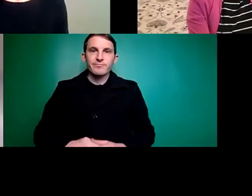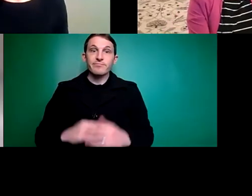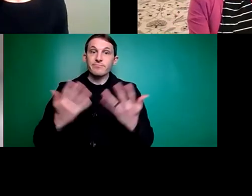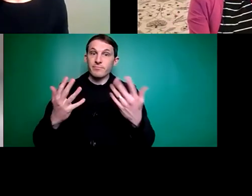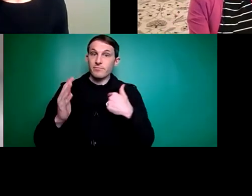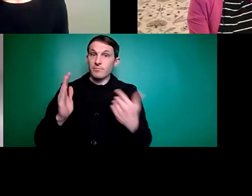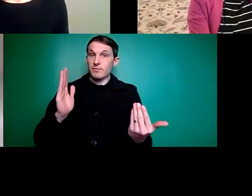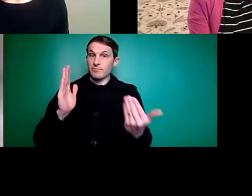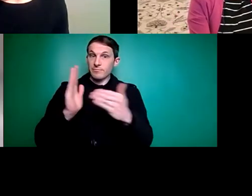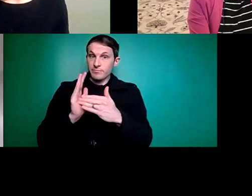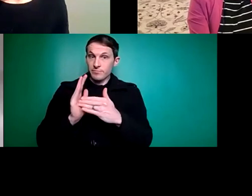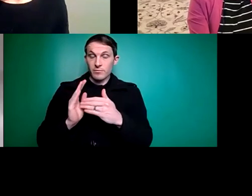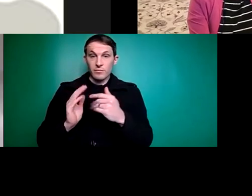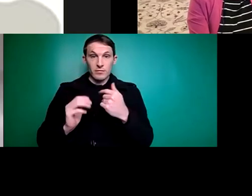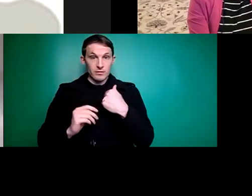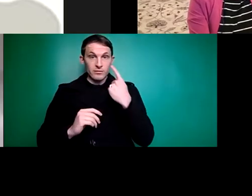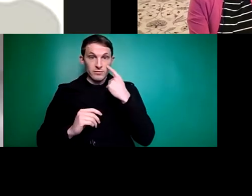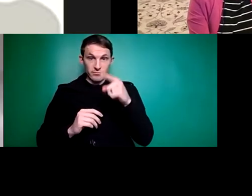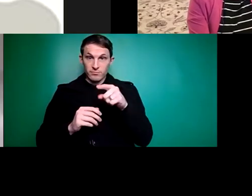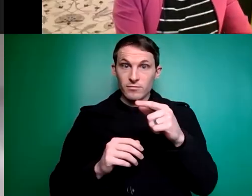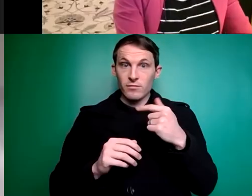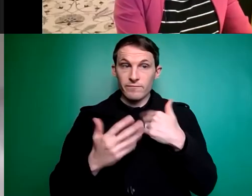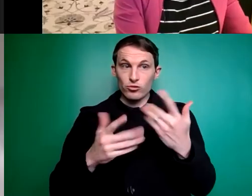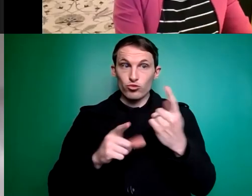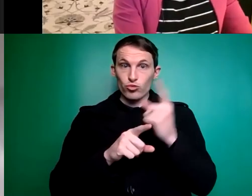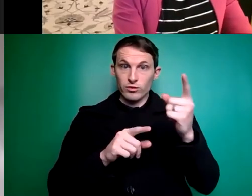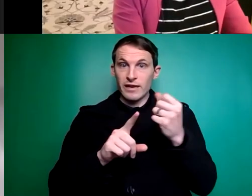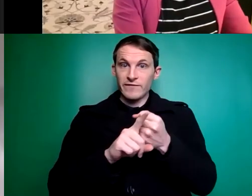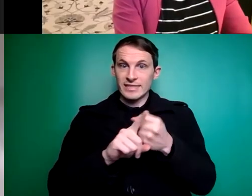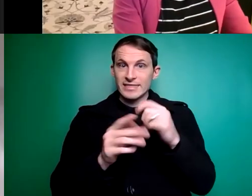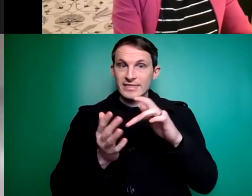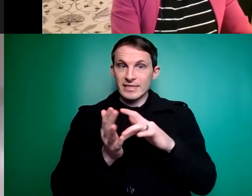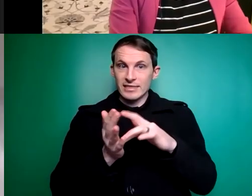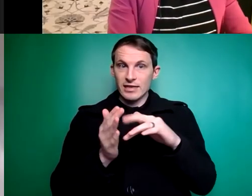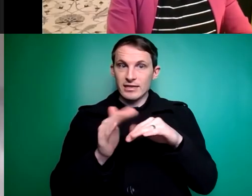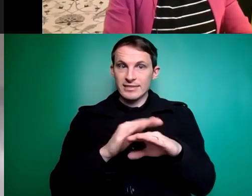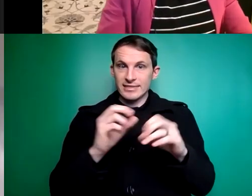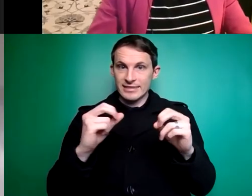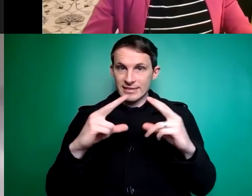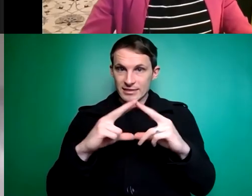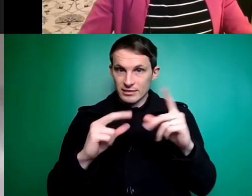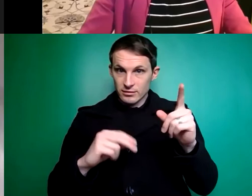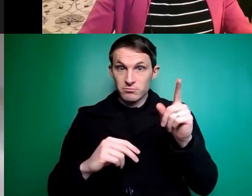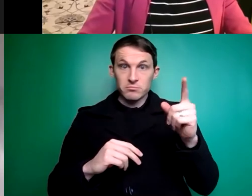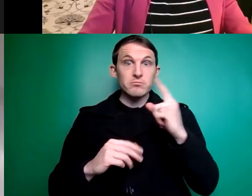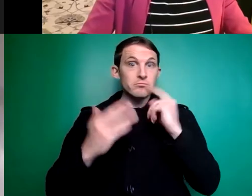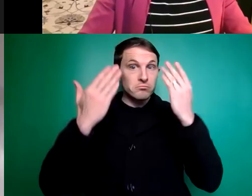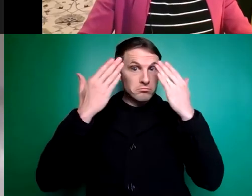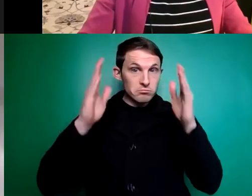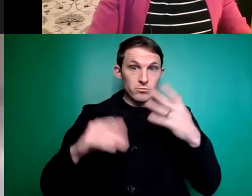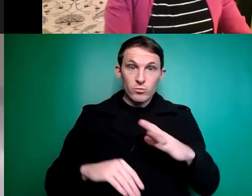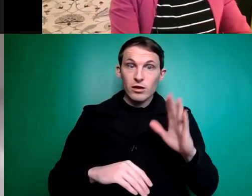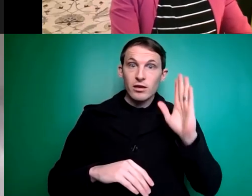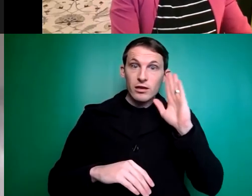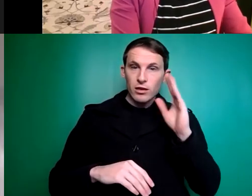and I did make an approach to the public interest advocacy center in Sydney they are very interested in hearing from anyone who is a little bit